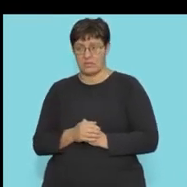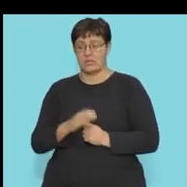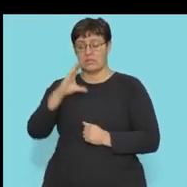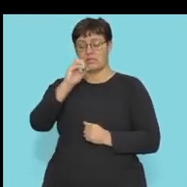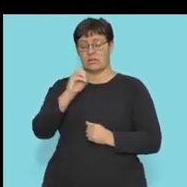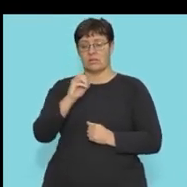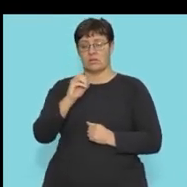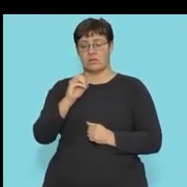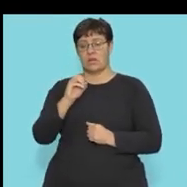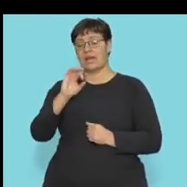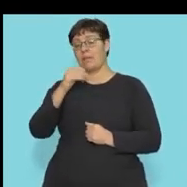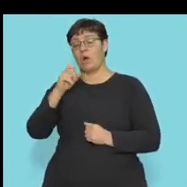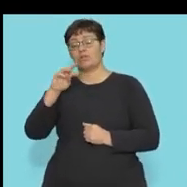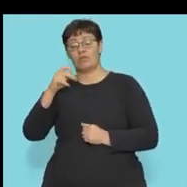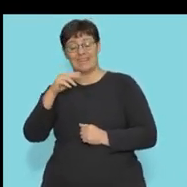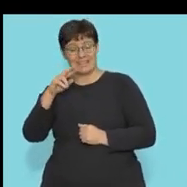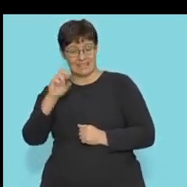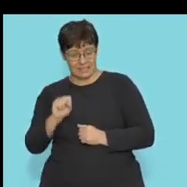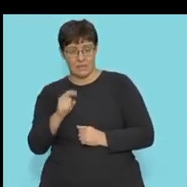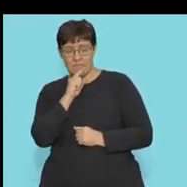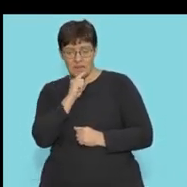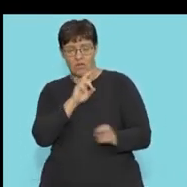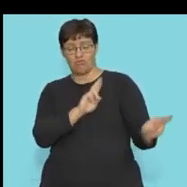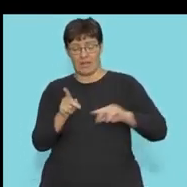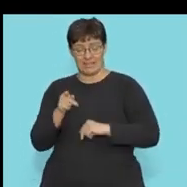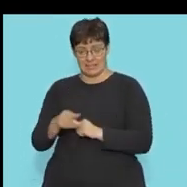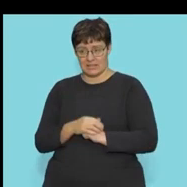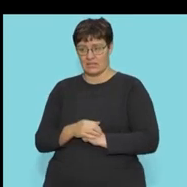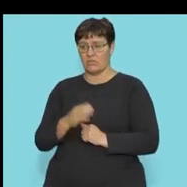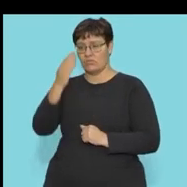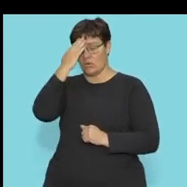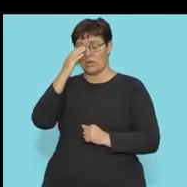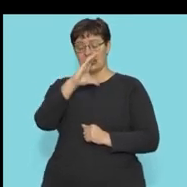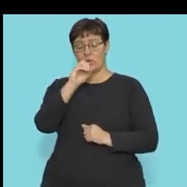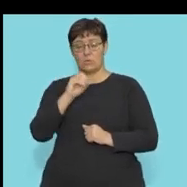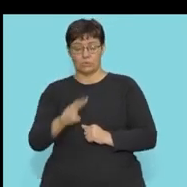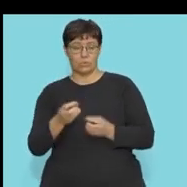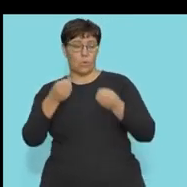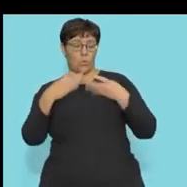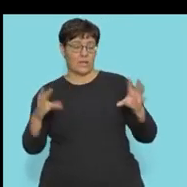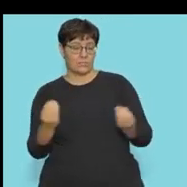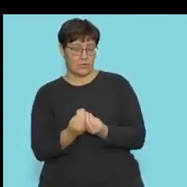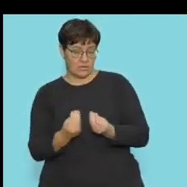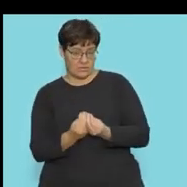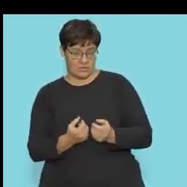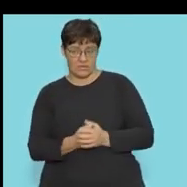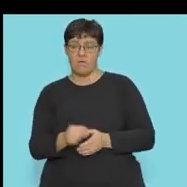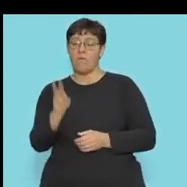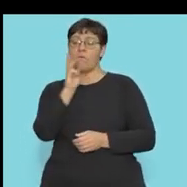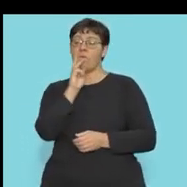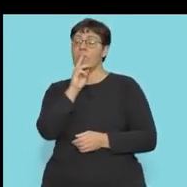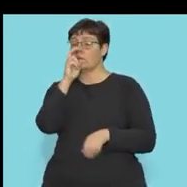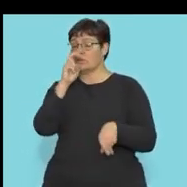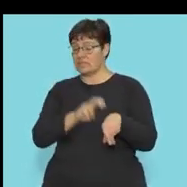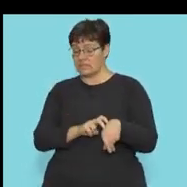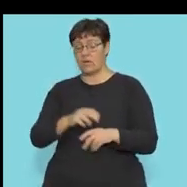Carbohydrates are needed as the reactant. We know that carbon dioxide is a waste product. Water is